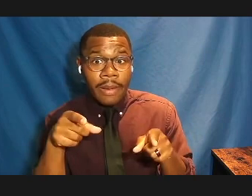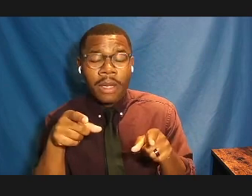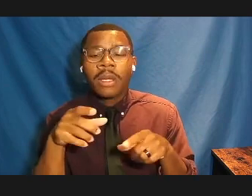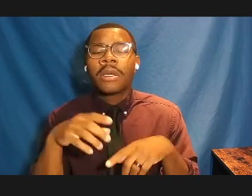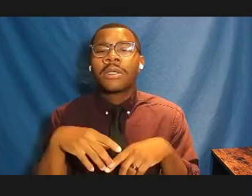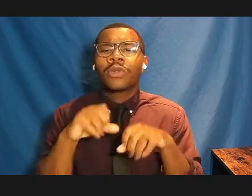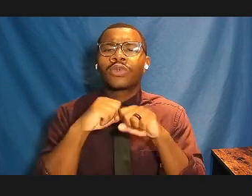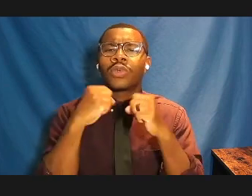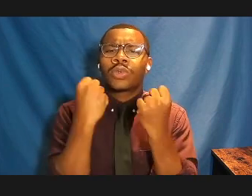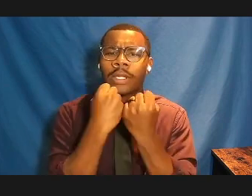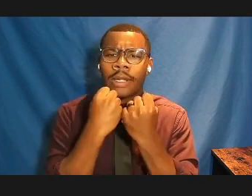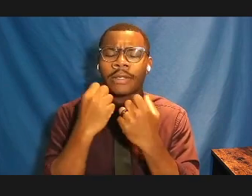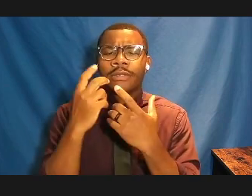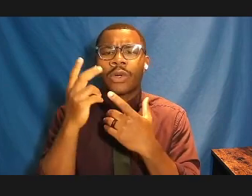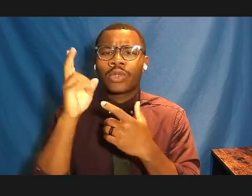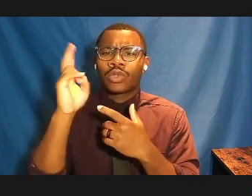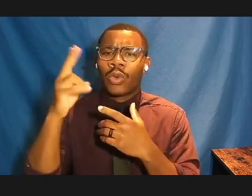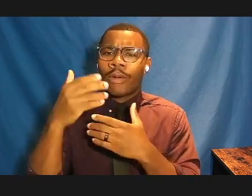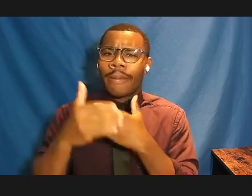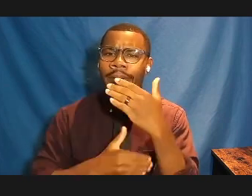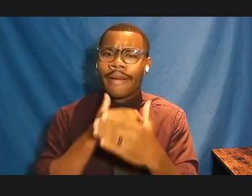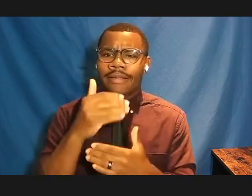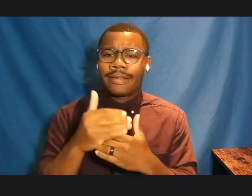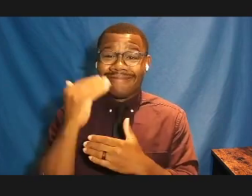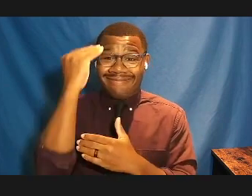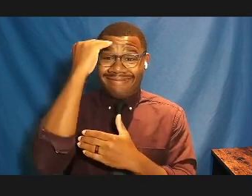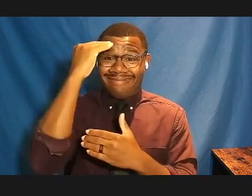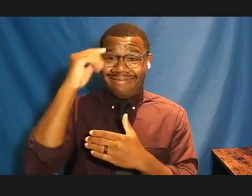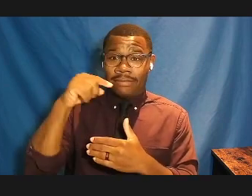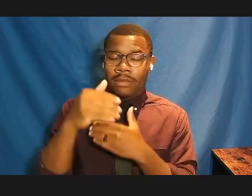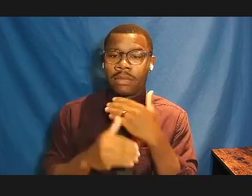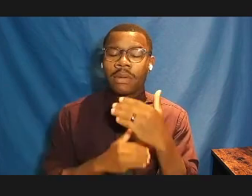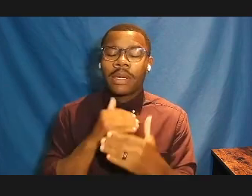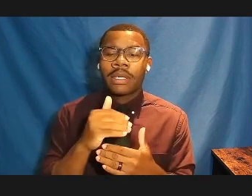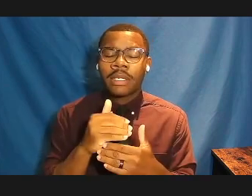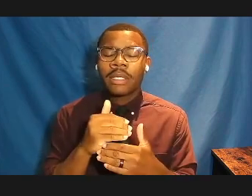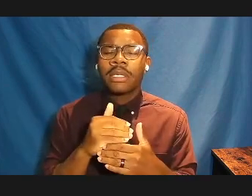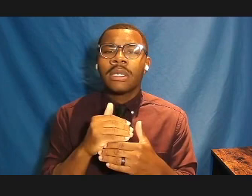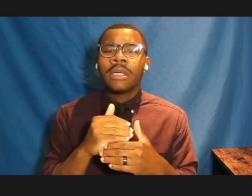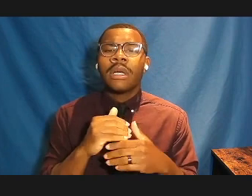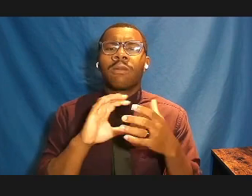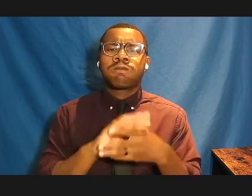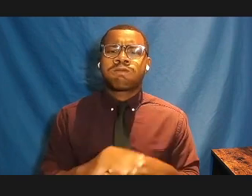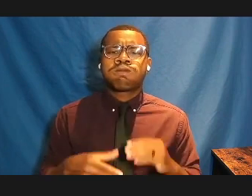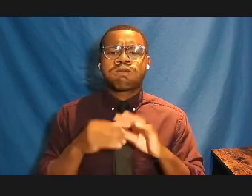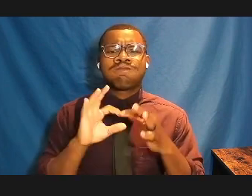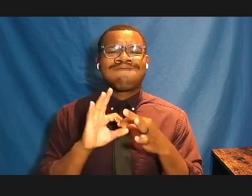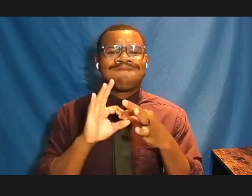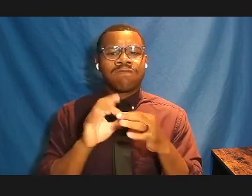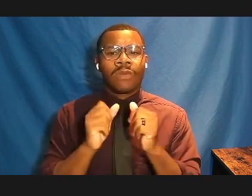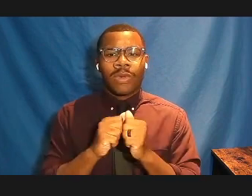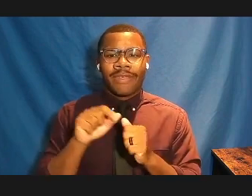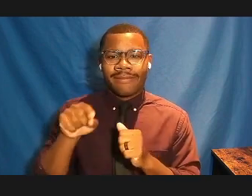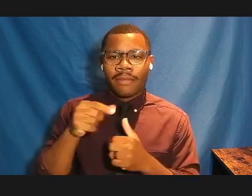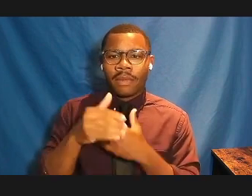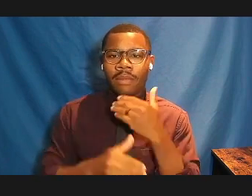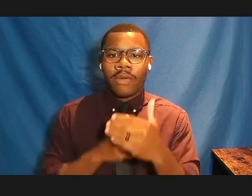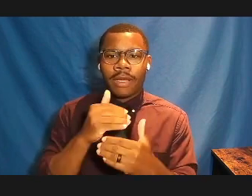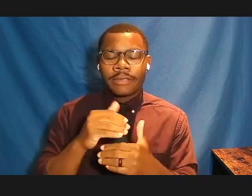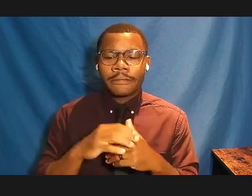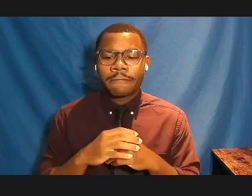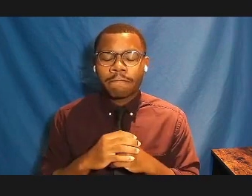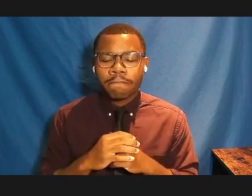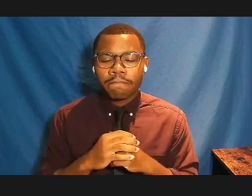and our knowledge of that process or on a story about that process. Historical narratives are indelibly bound to